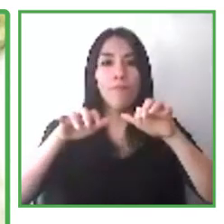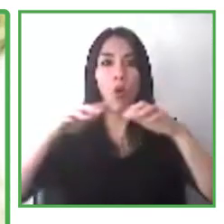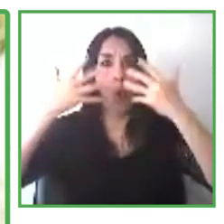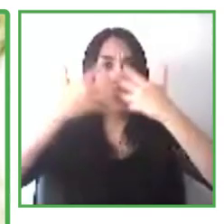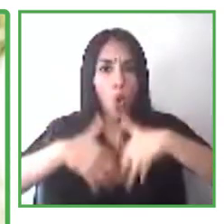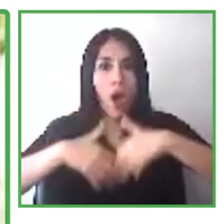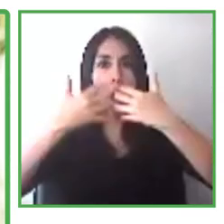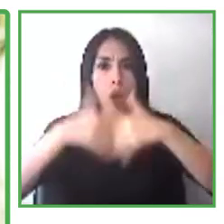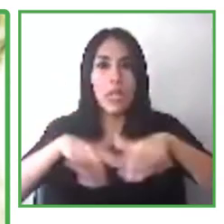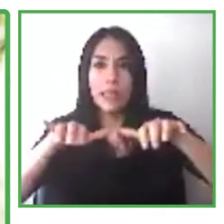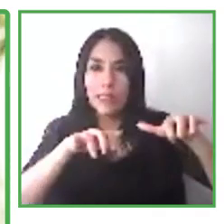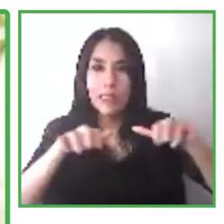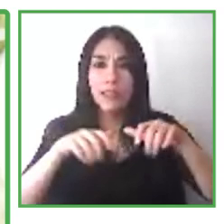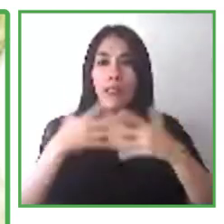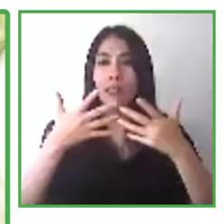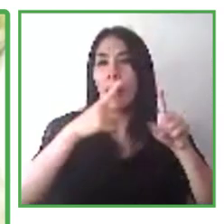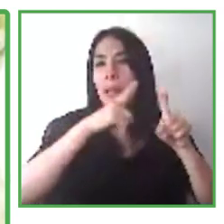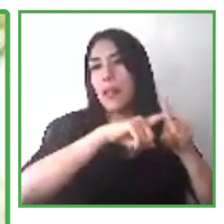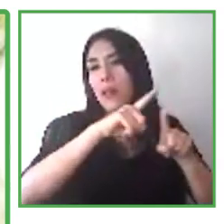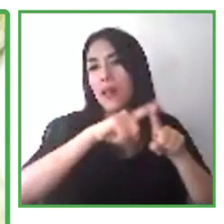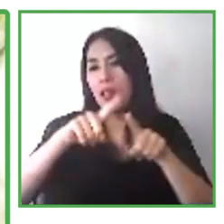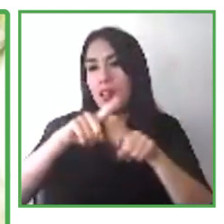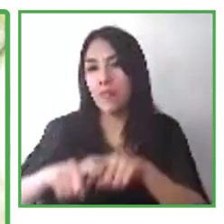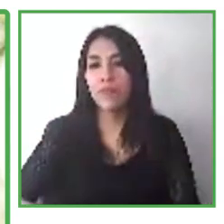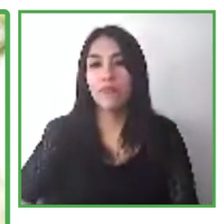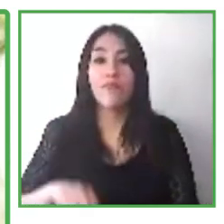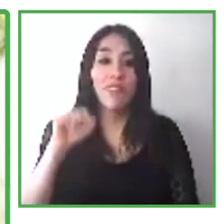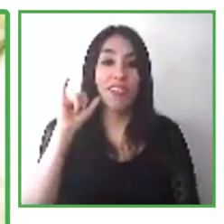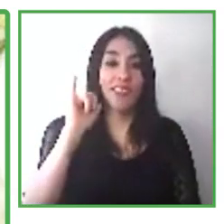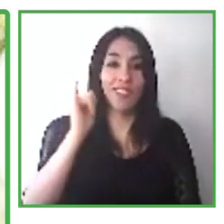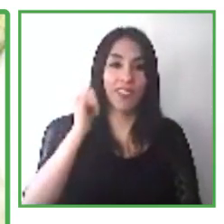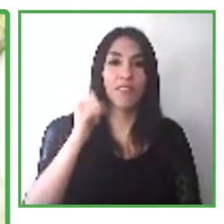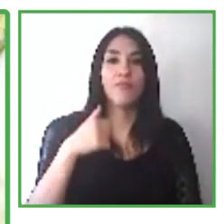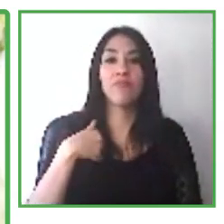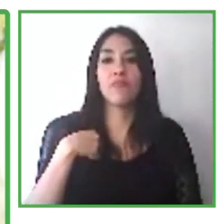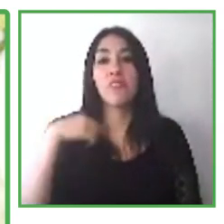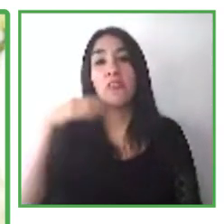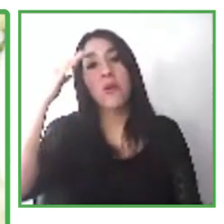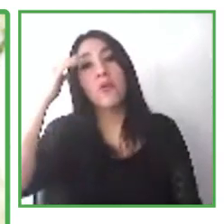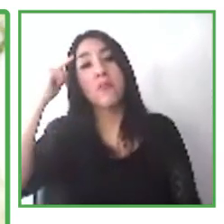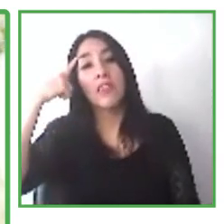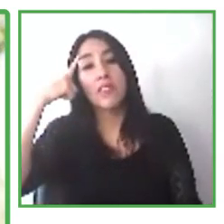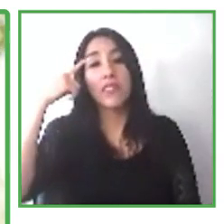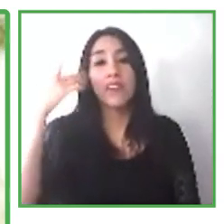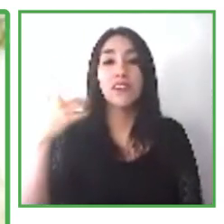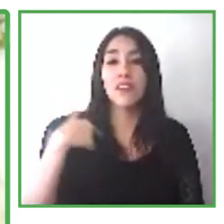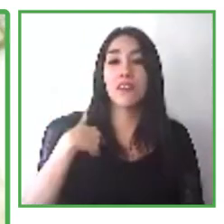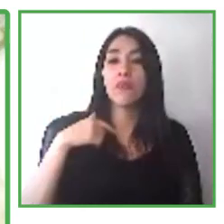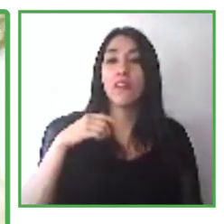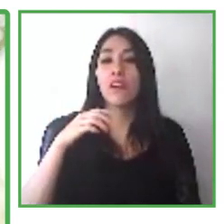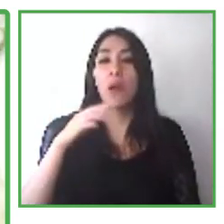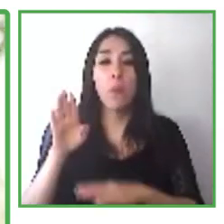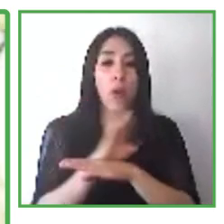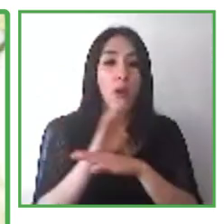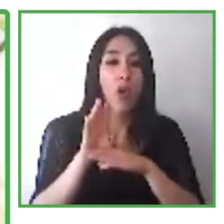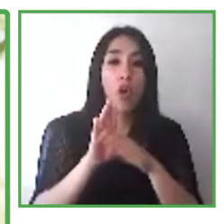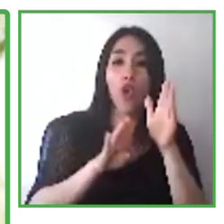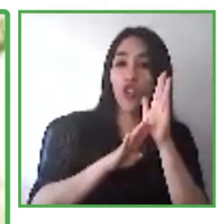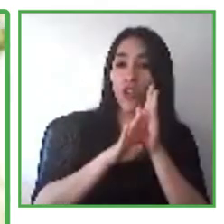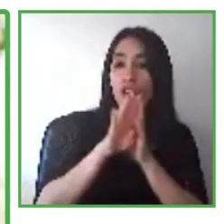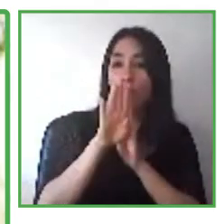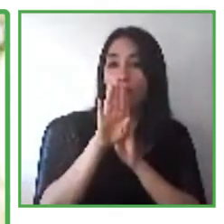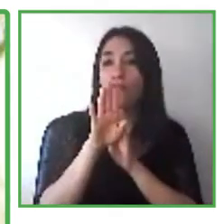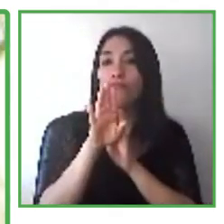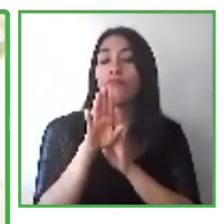things. I see myself as a software development person at a company or maybe as a